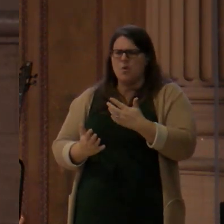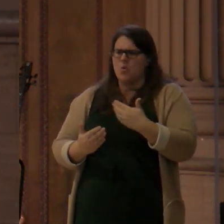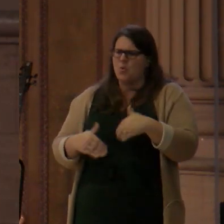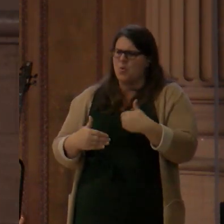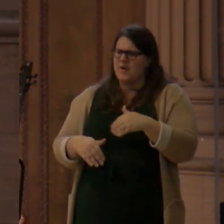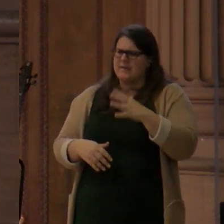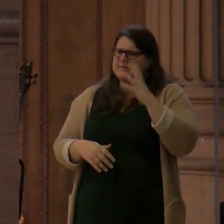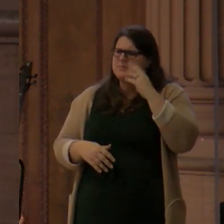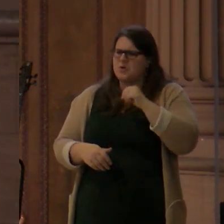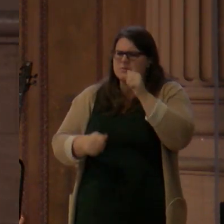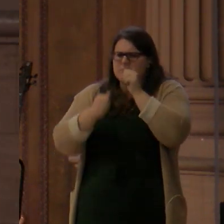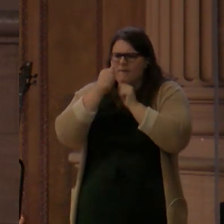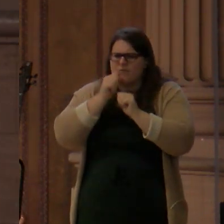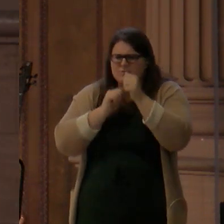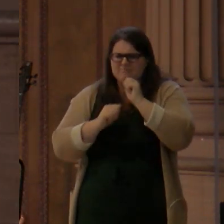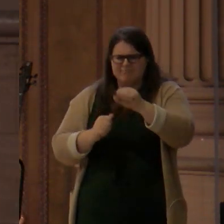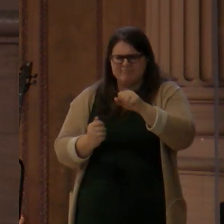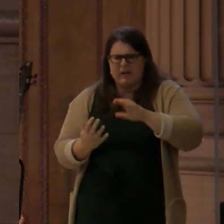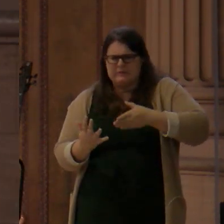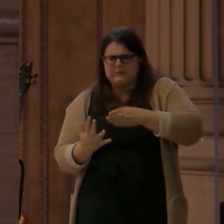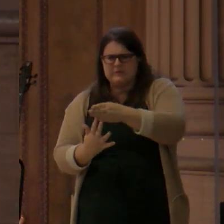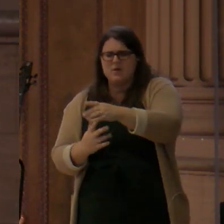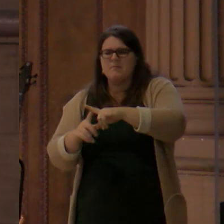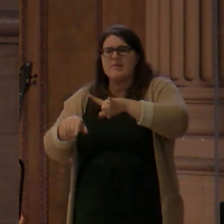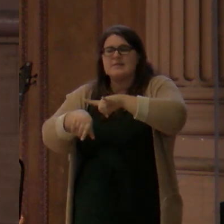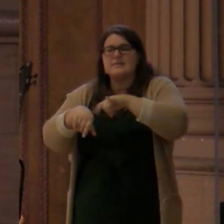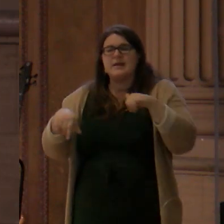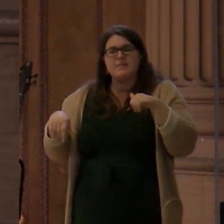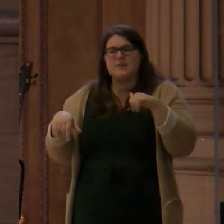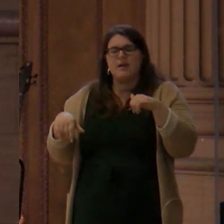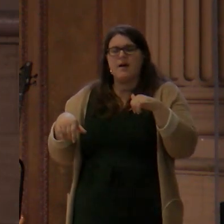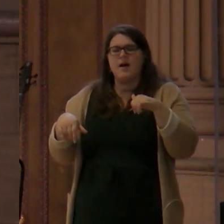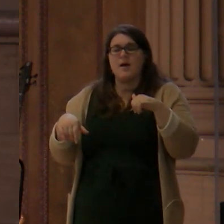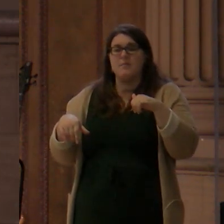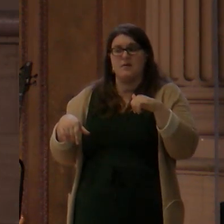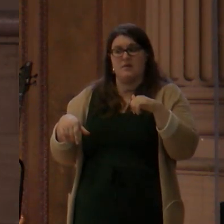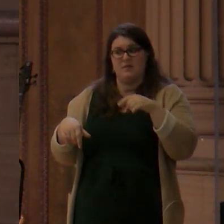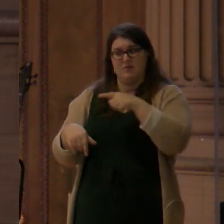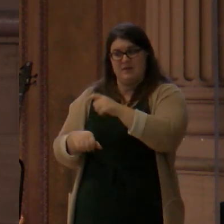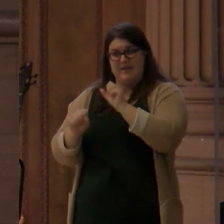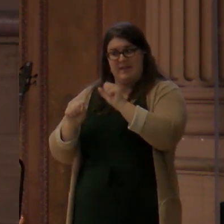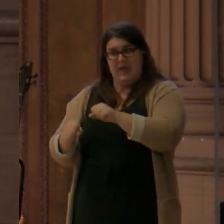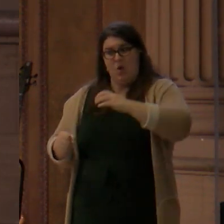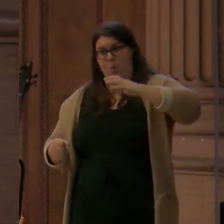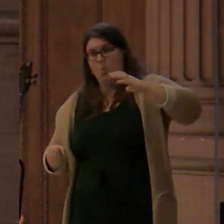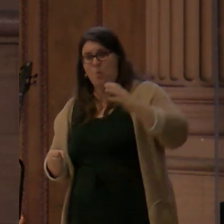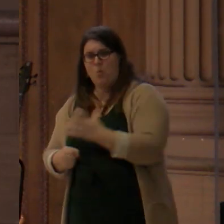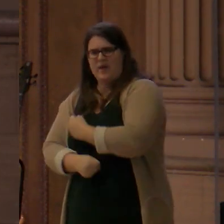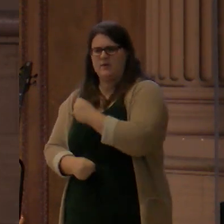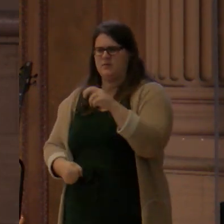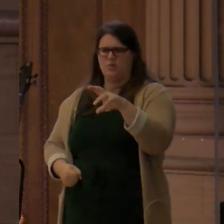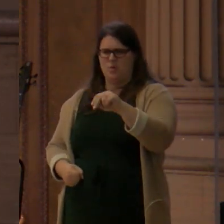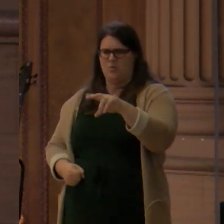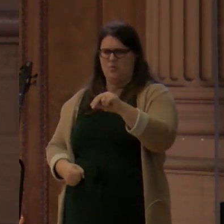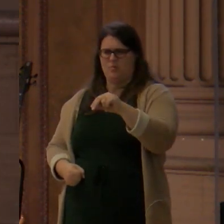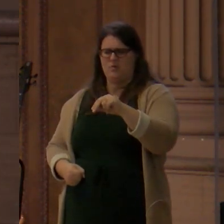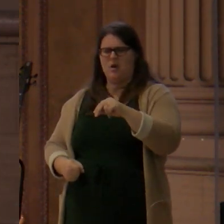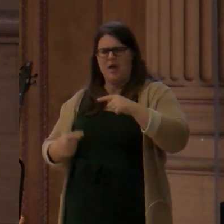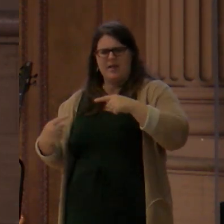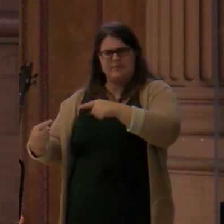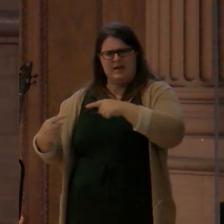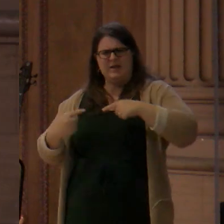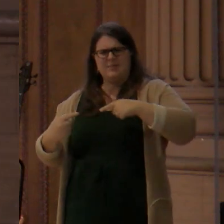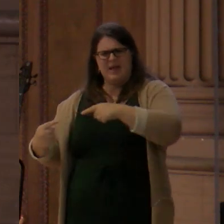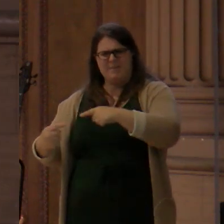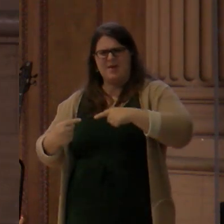But as we do that, we ought to recognize who the true enemy is in Satan. He's the real enemy. And so as Peter warns us, as we saw